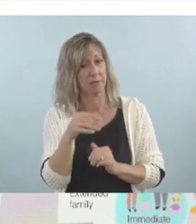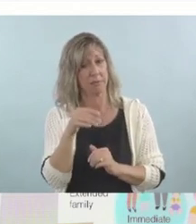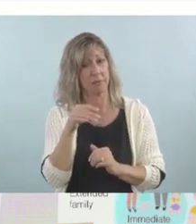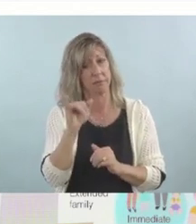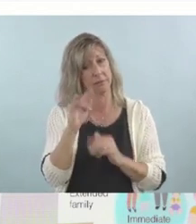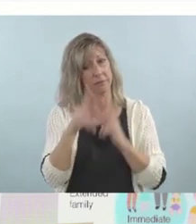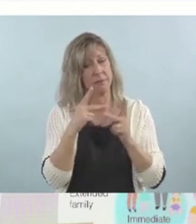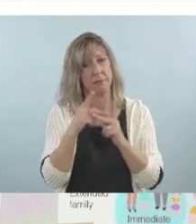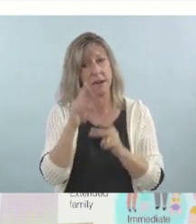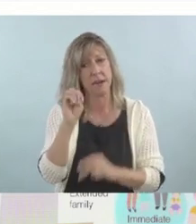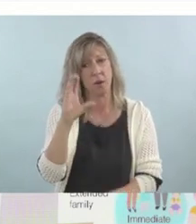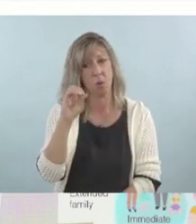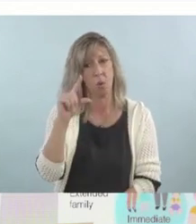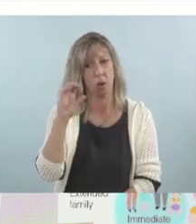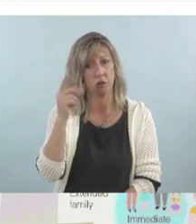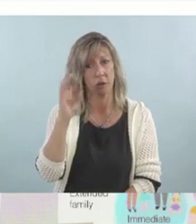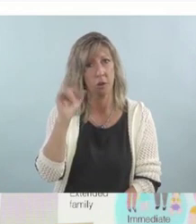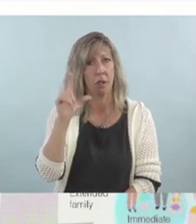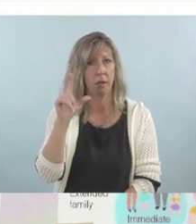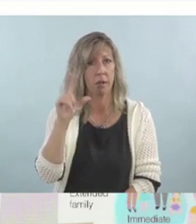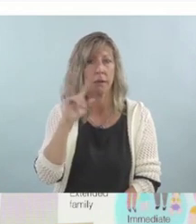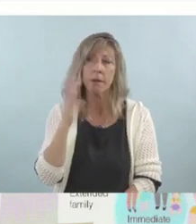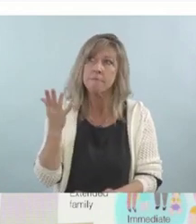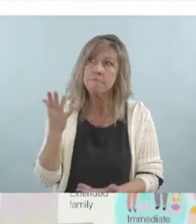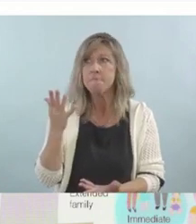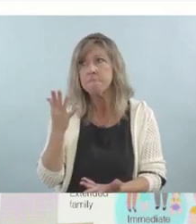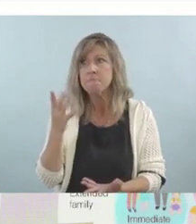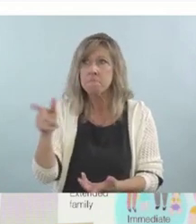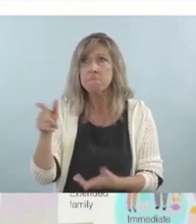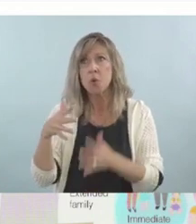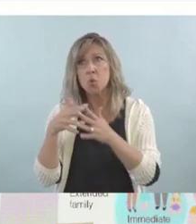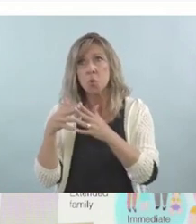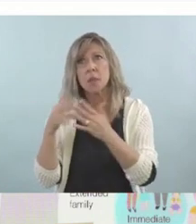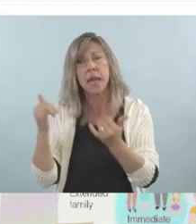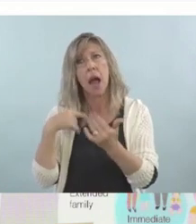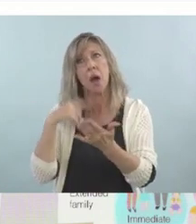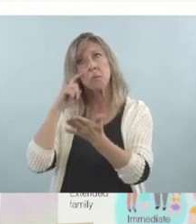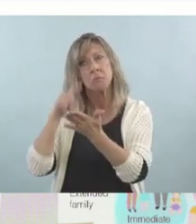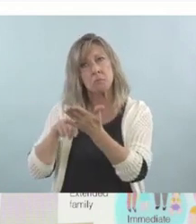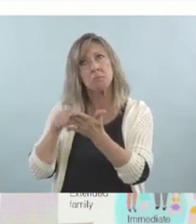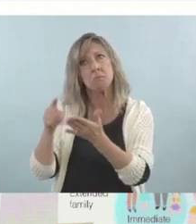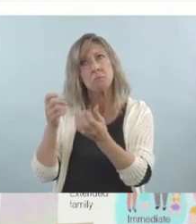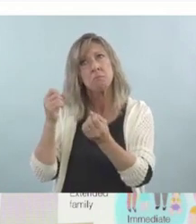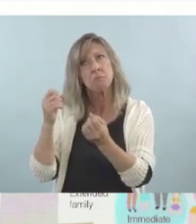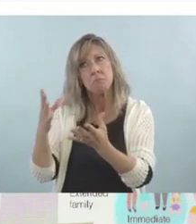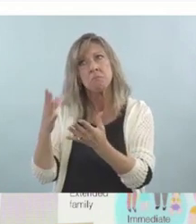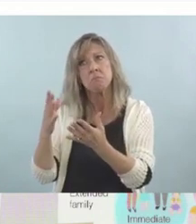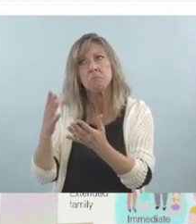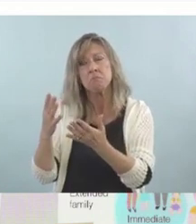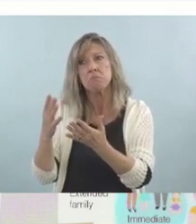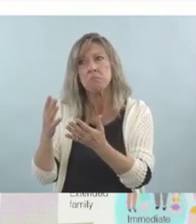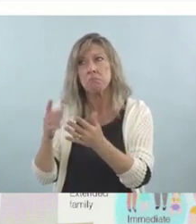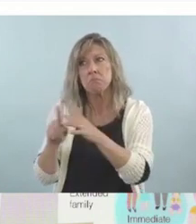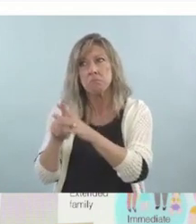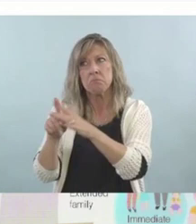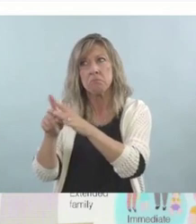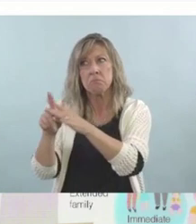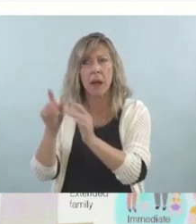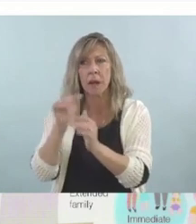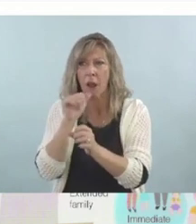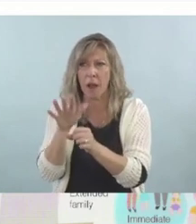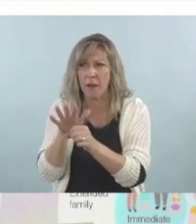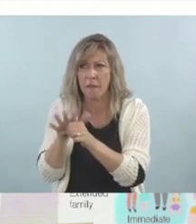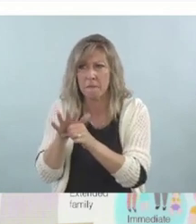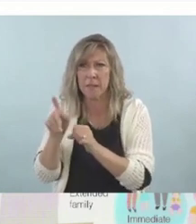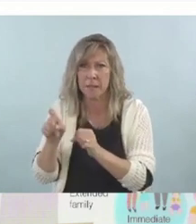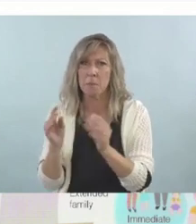States, but it's really not common enough. Um, I think a lot of times we look at issues in isolation and